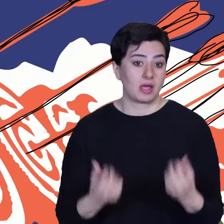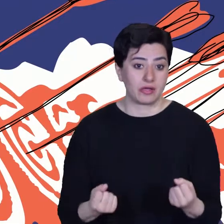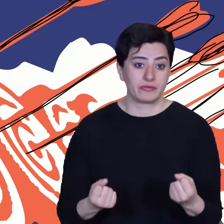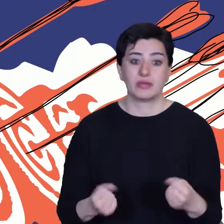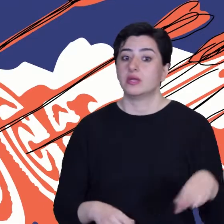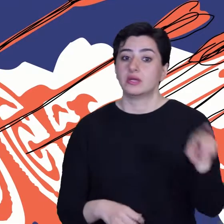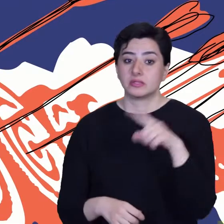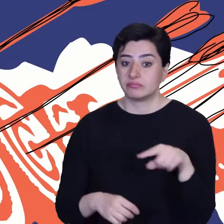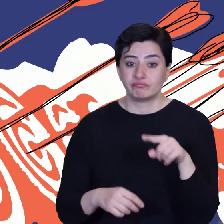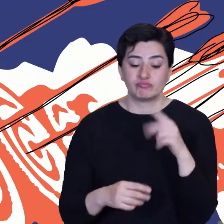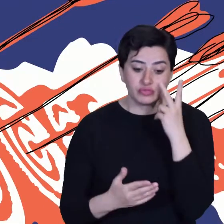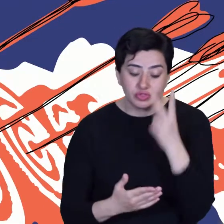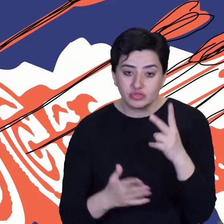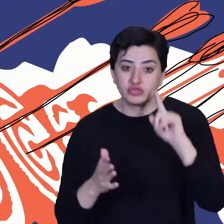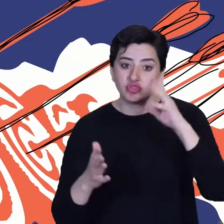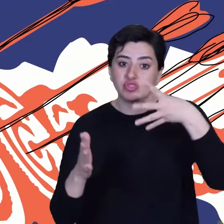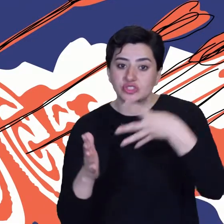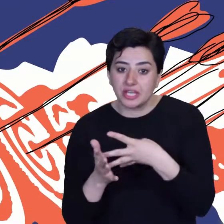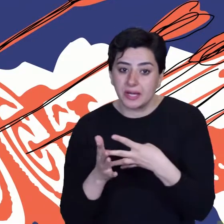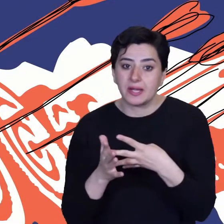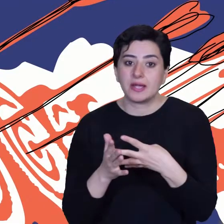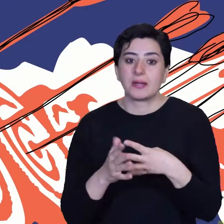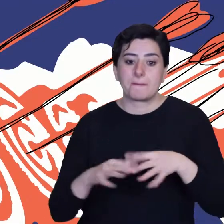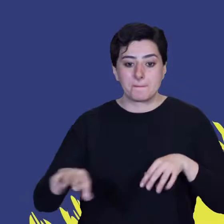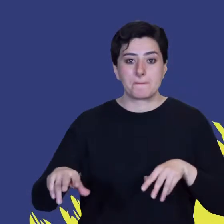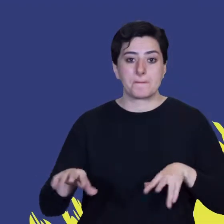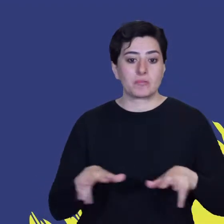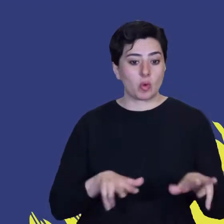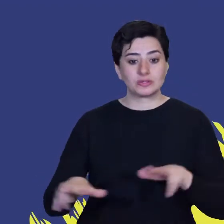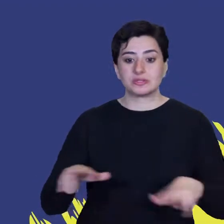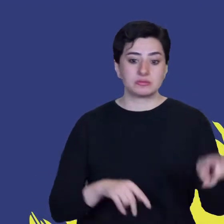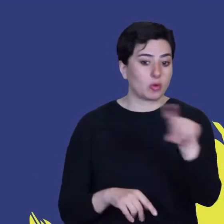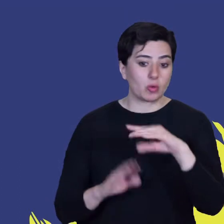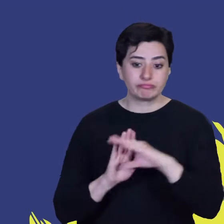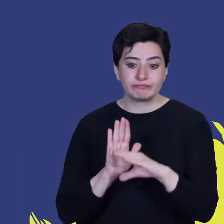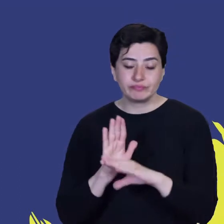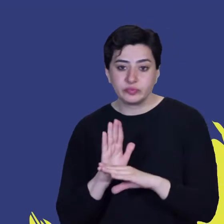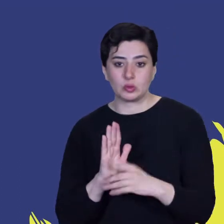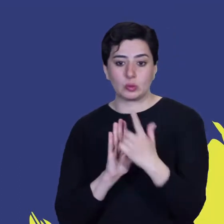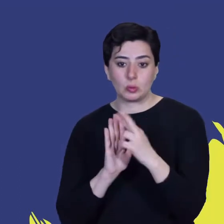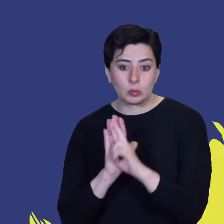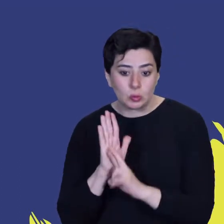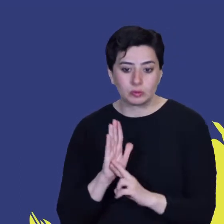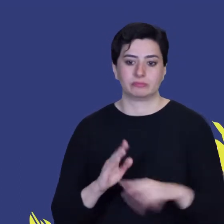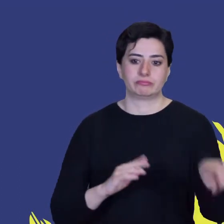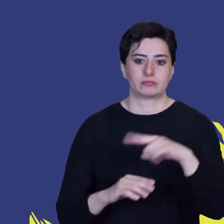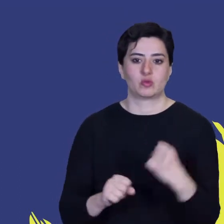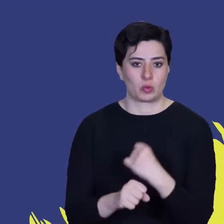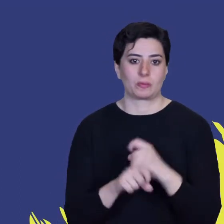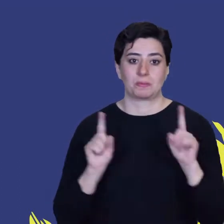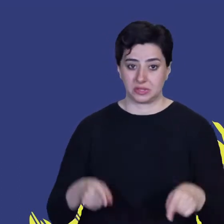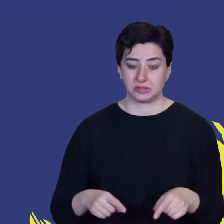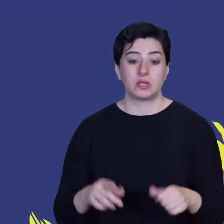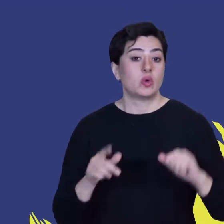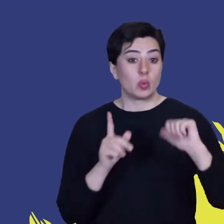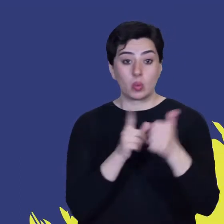They allow us to check that the plan is working. Target one. The superhero boy counts with his fingers. When